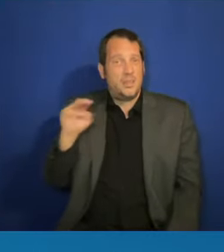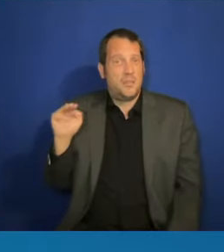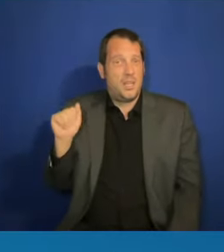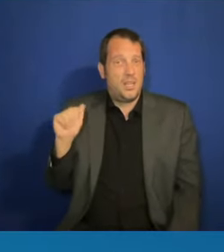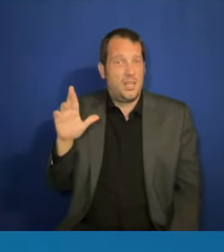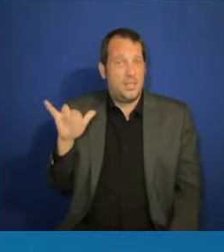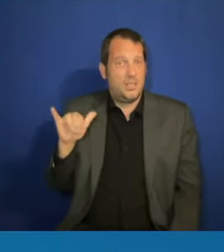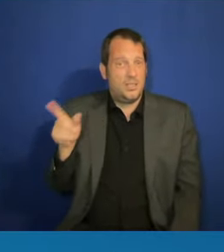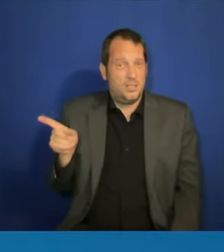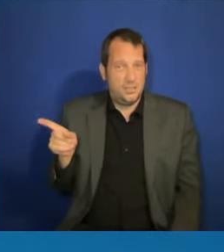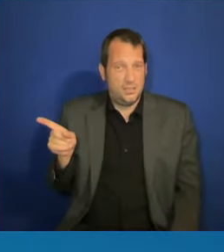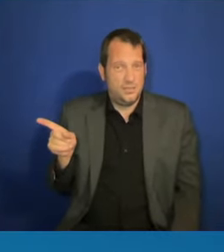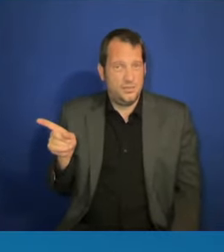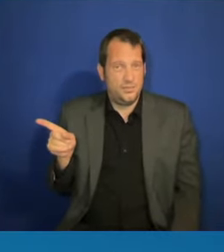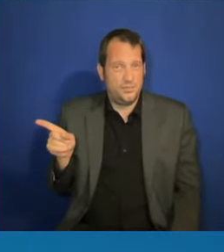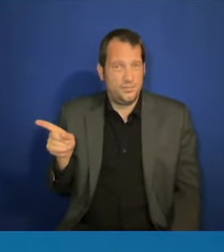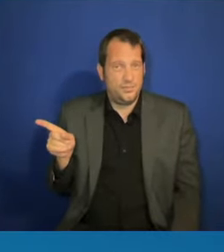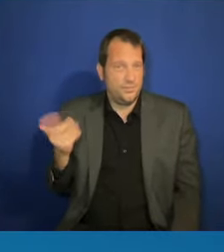California.